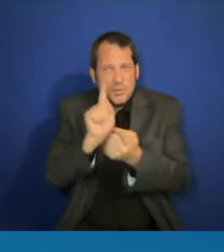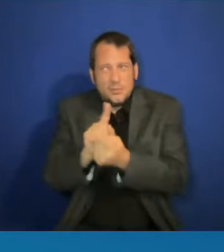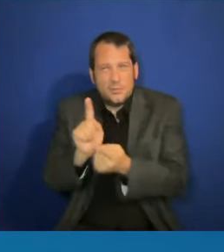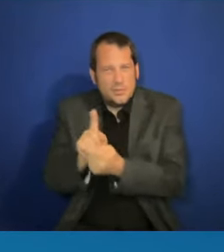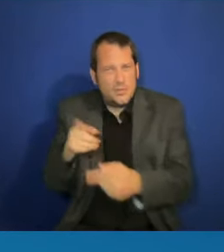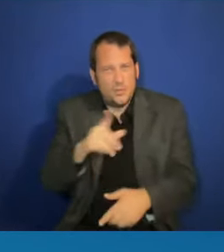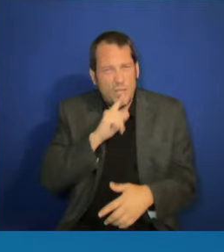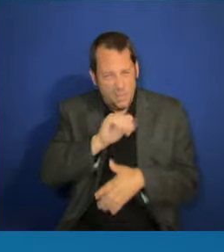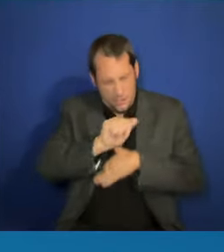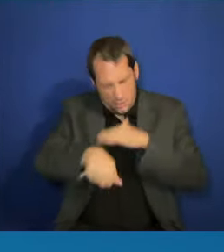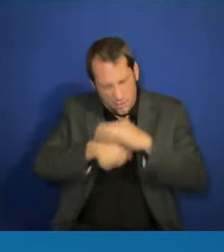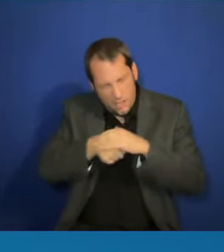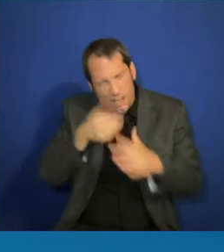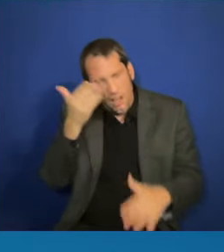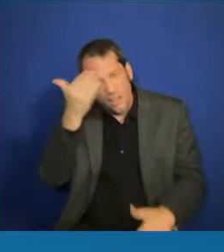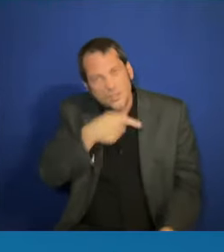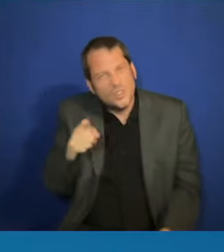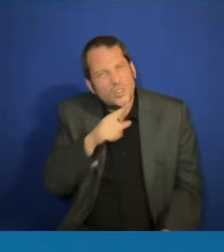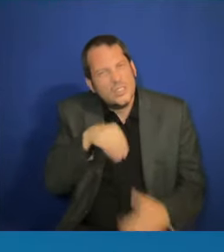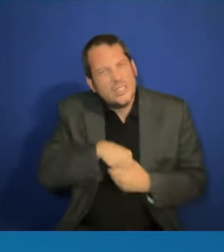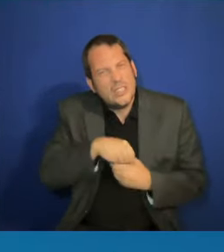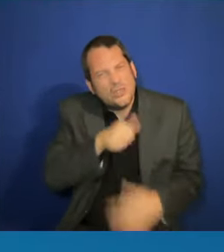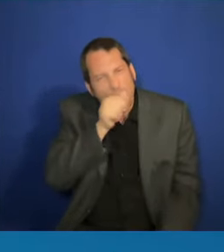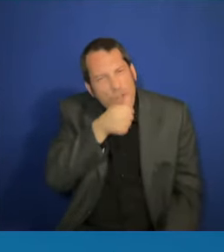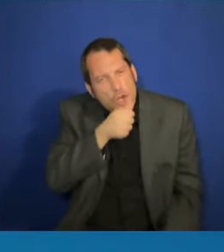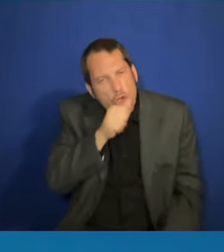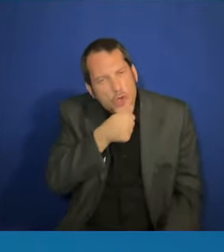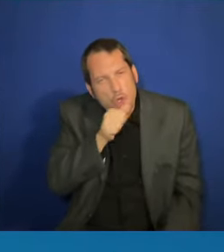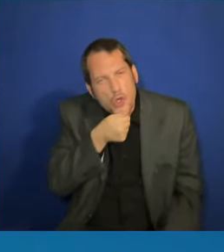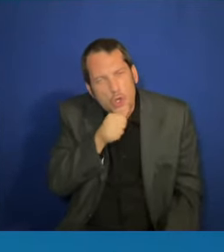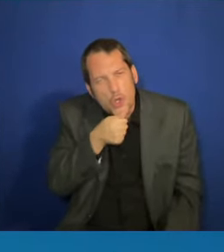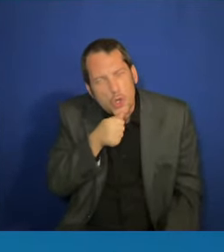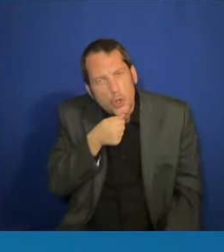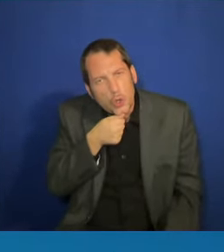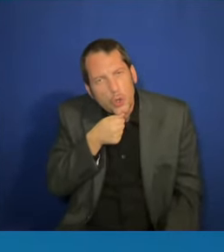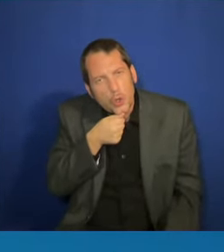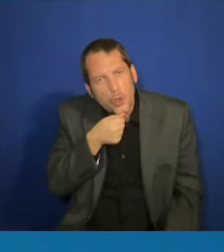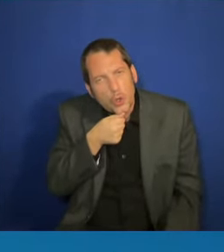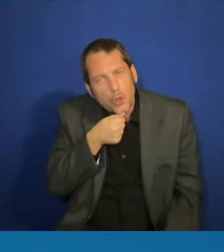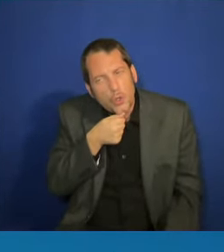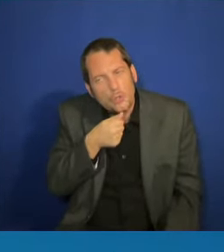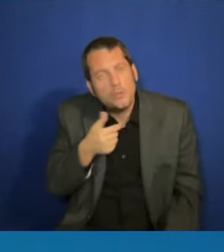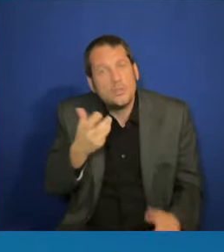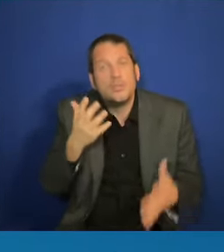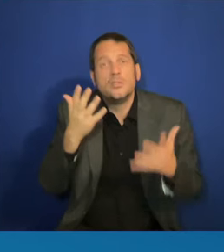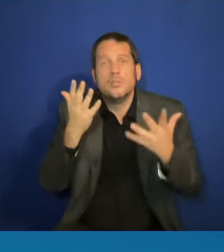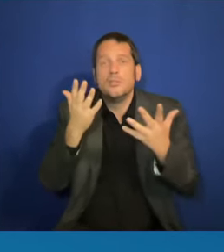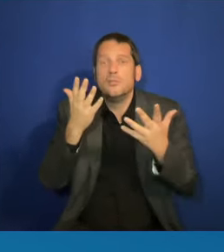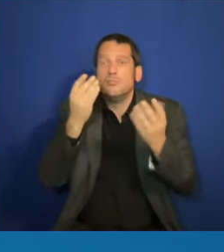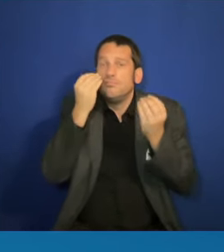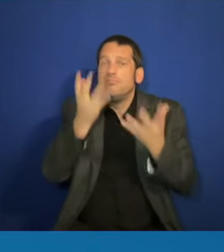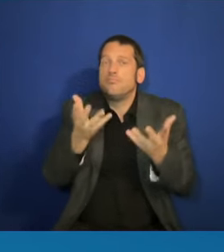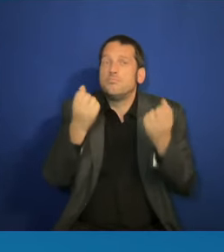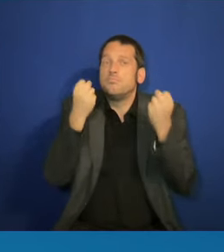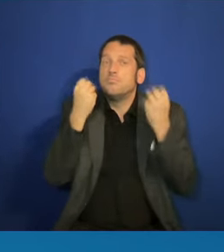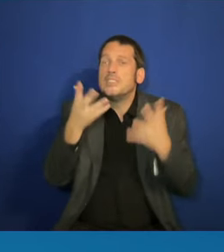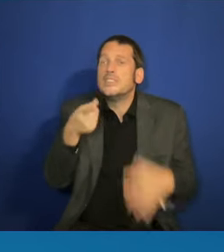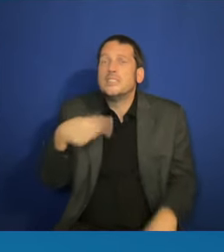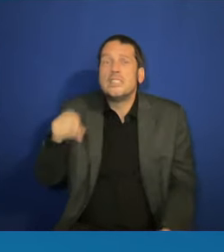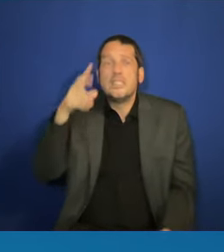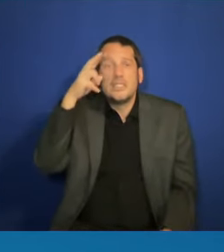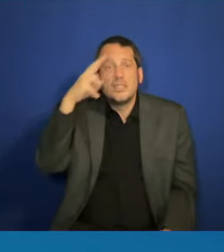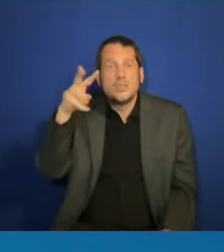And what we also know, by the way, the majority of Latinos agree that the government should not be making this decision.